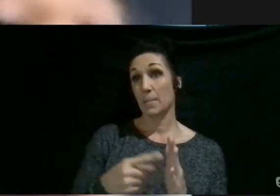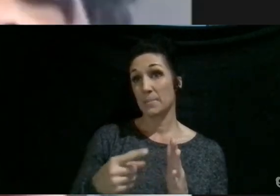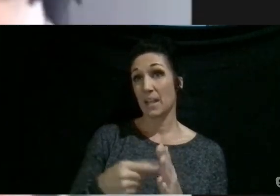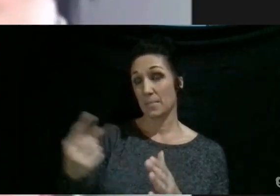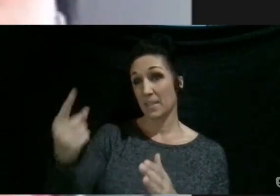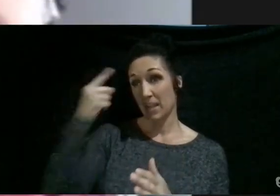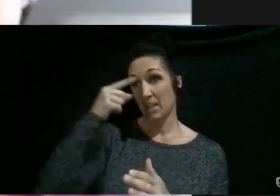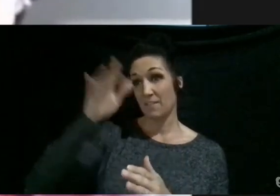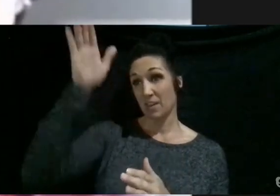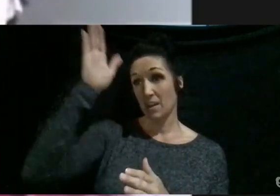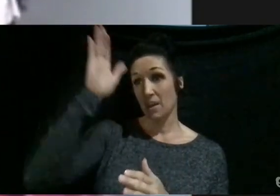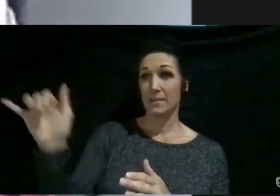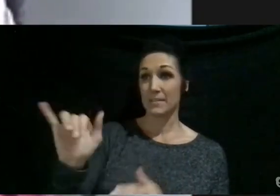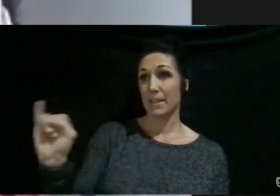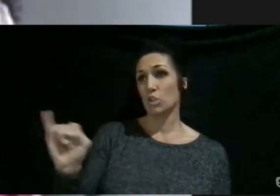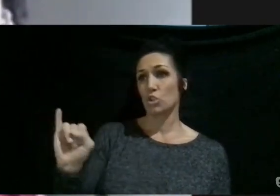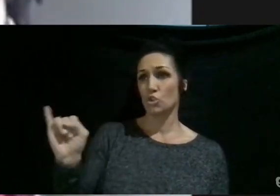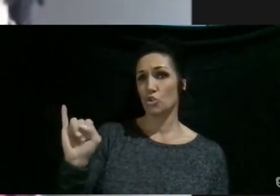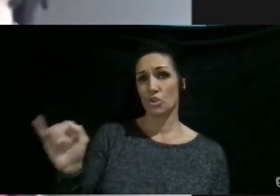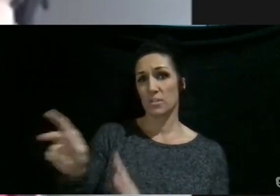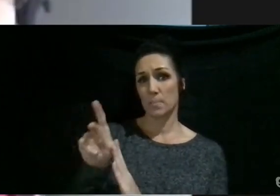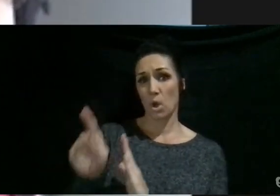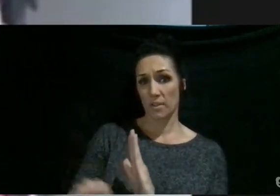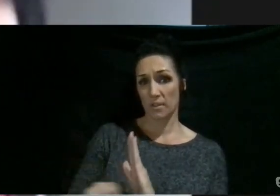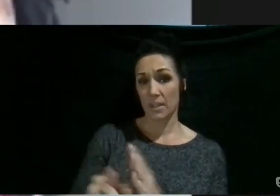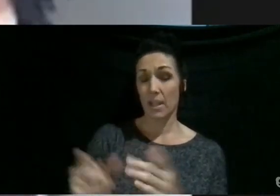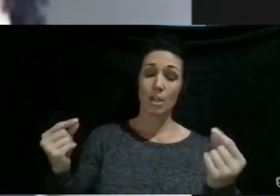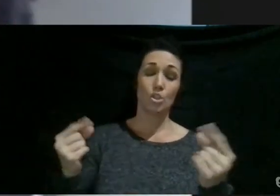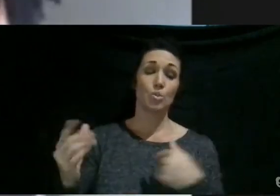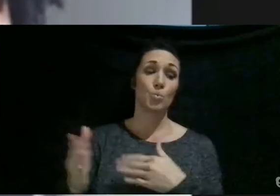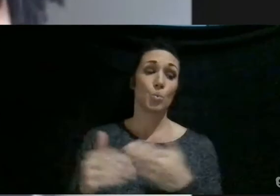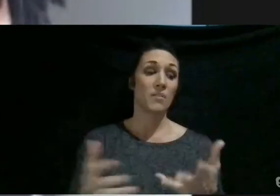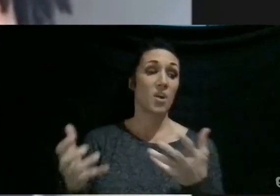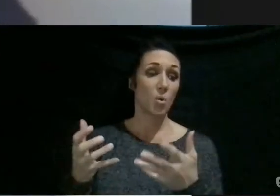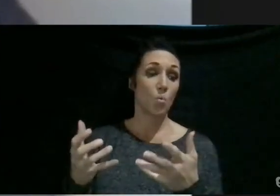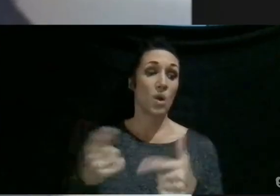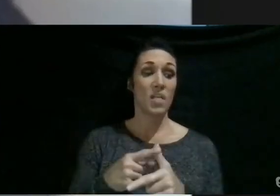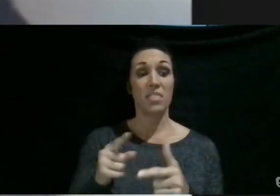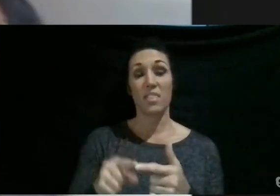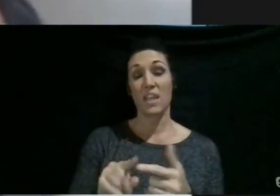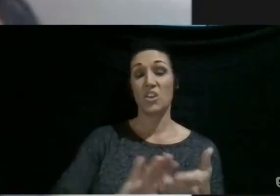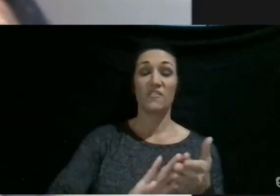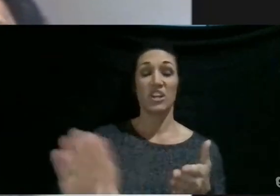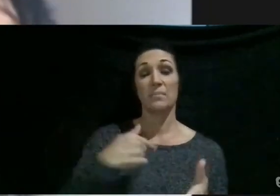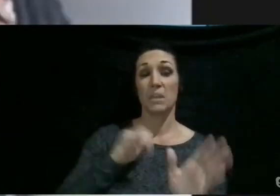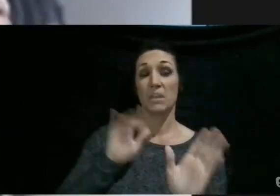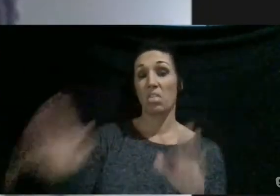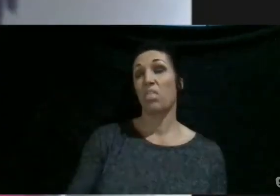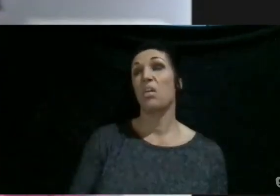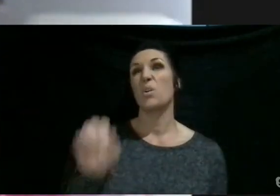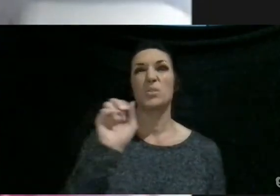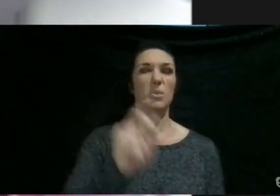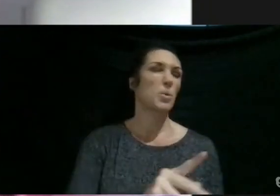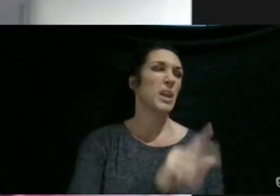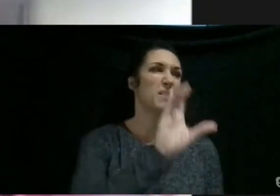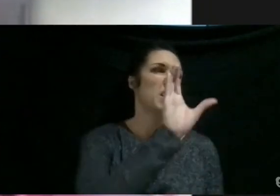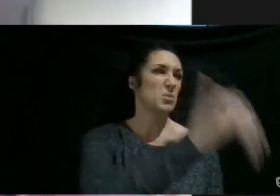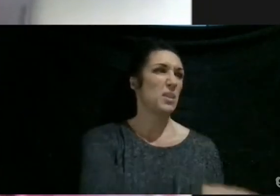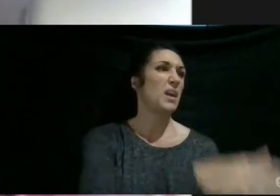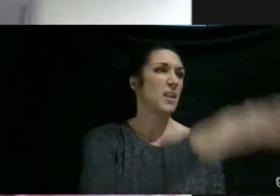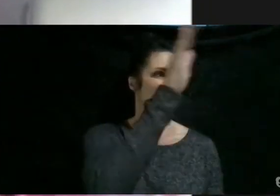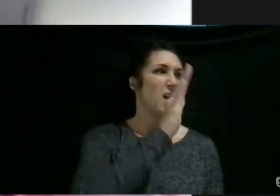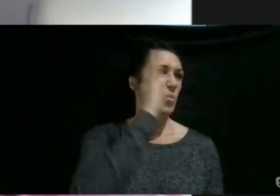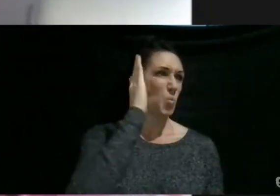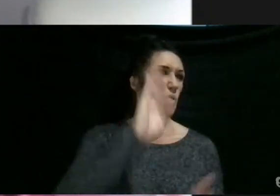God as an insurance policy. Like I can do whatever I want and then he'll just forgive me. I'll be like, oh, it's okay if I do this. I mean, God's going to